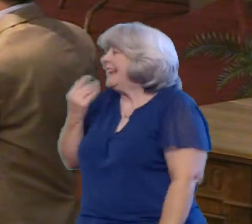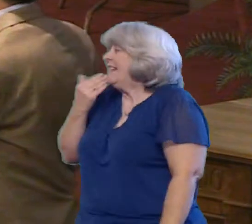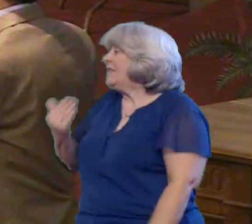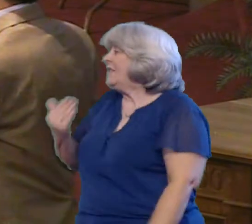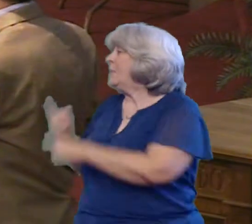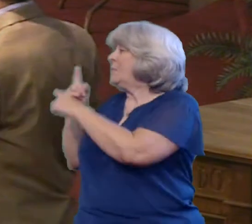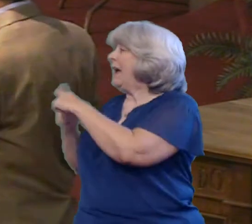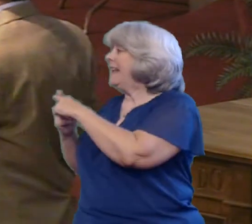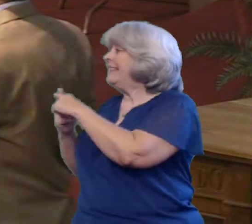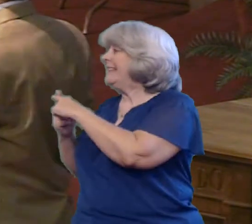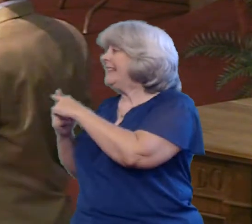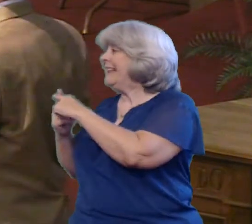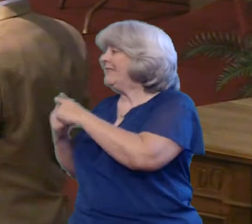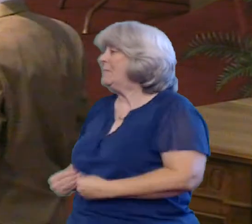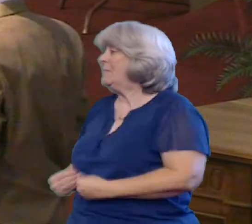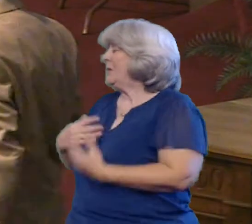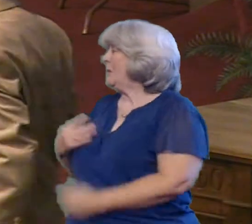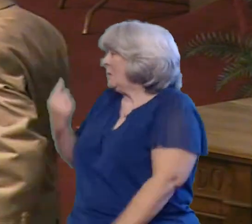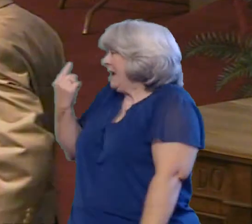uplifting and encouraging